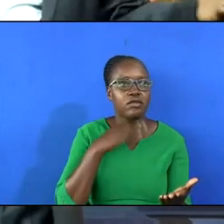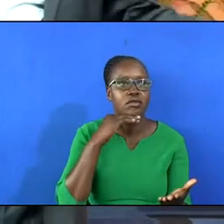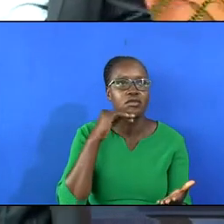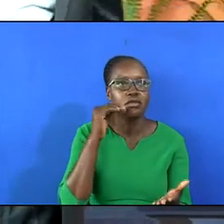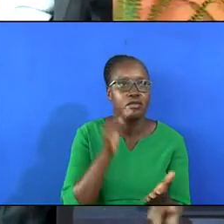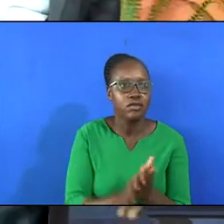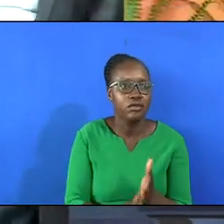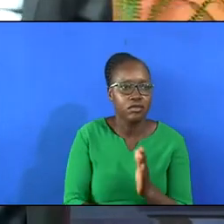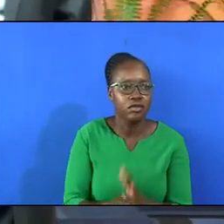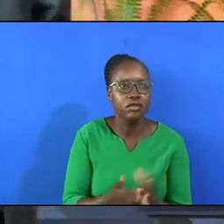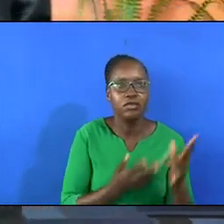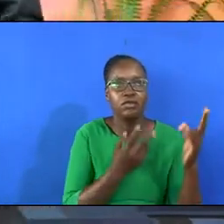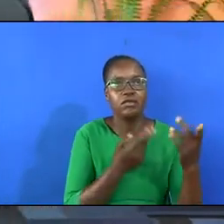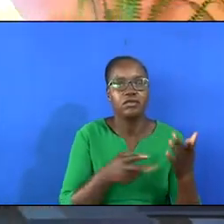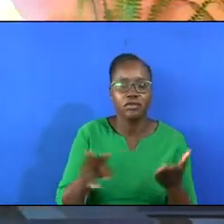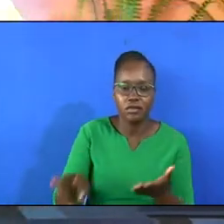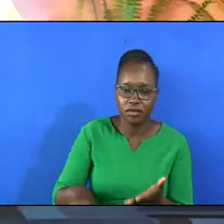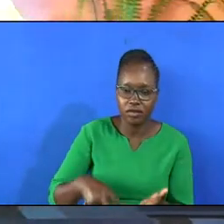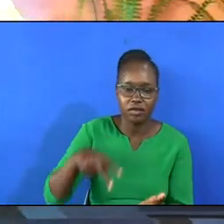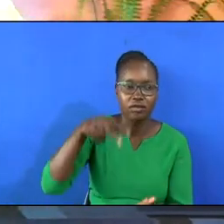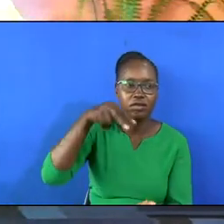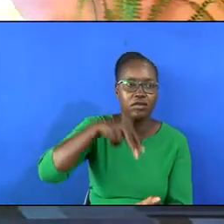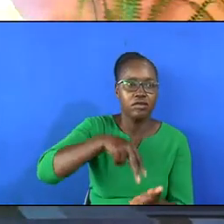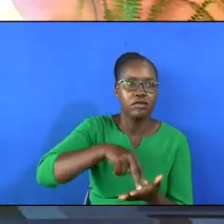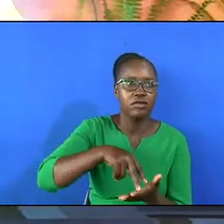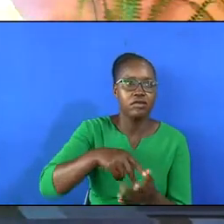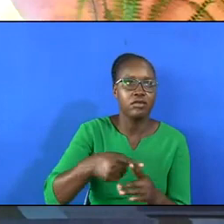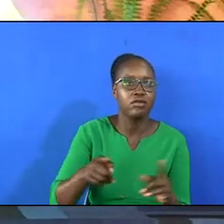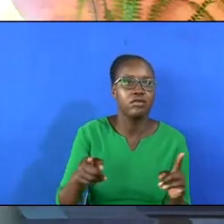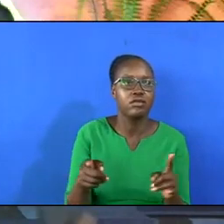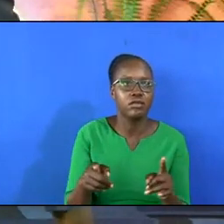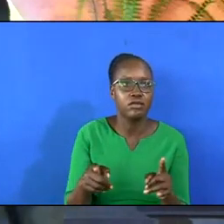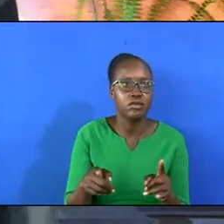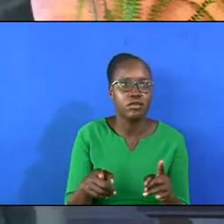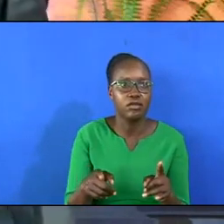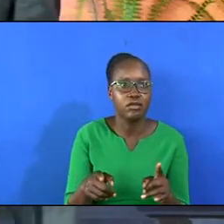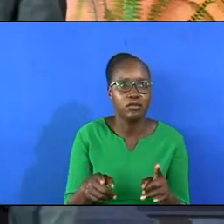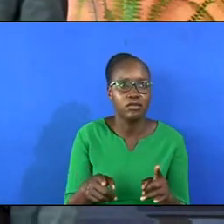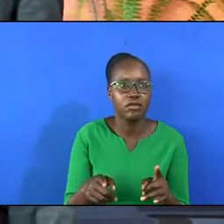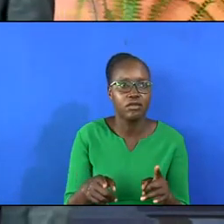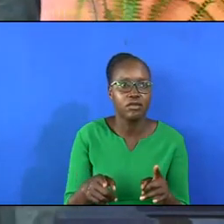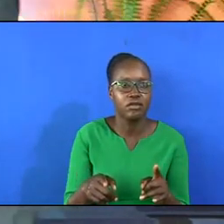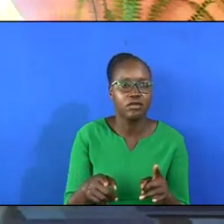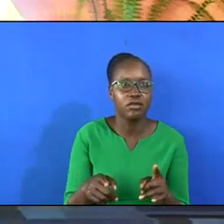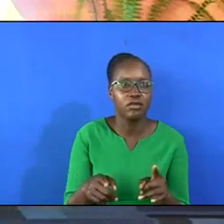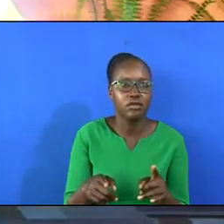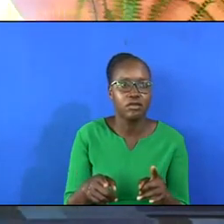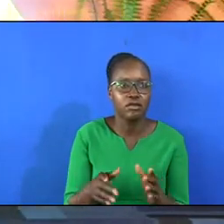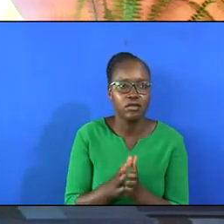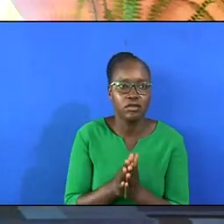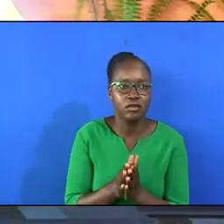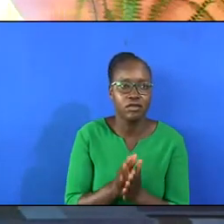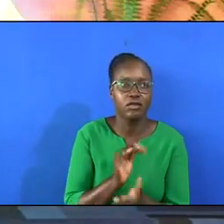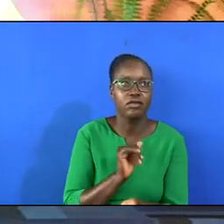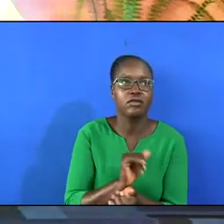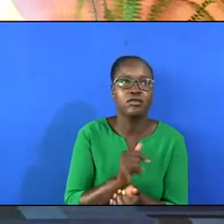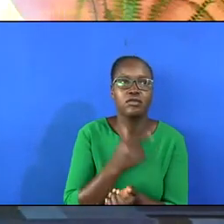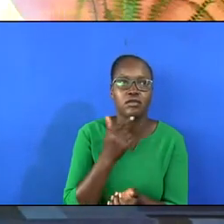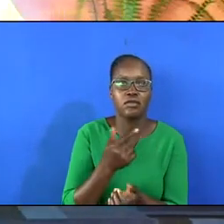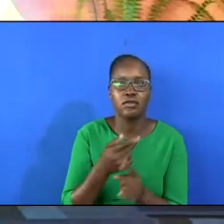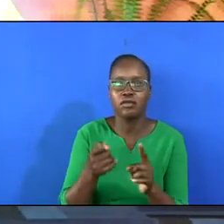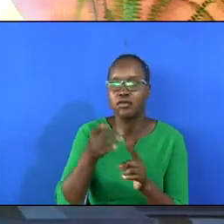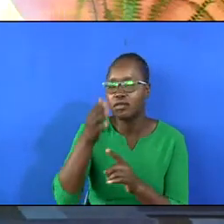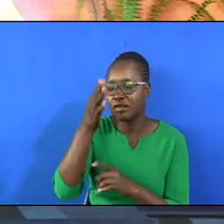without hope of resurrection. He died it. But in Philippians 2 Paul says but